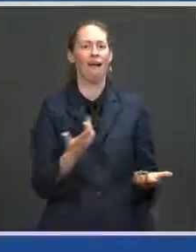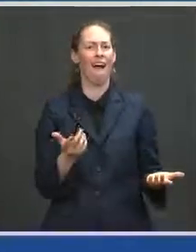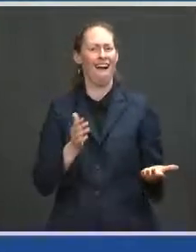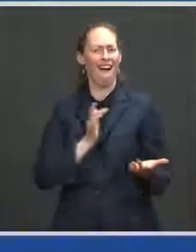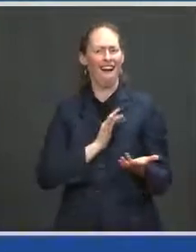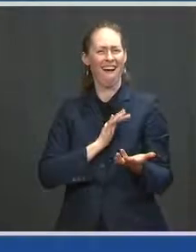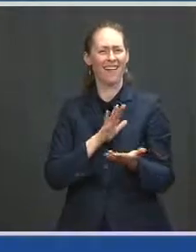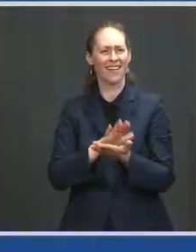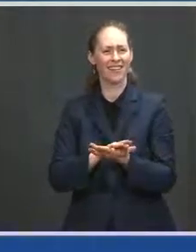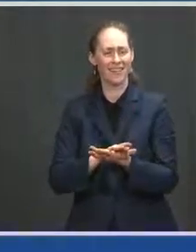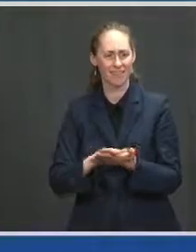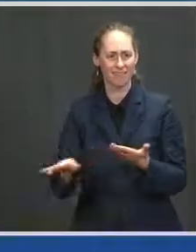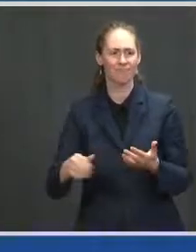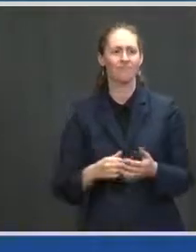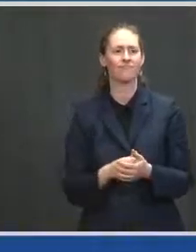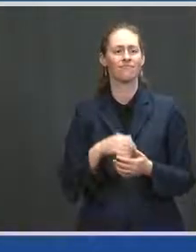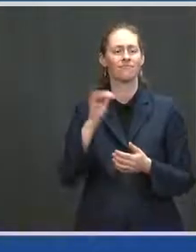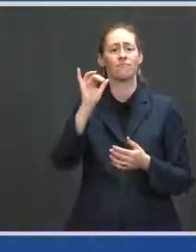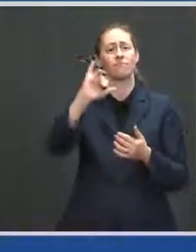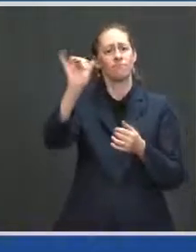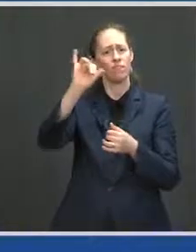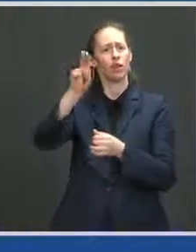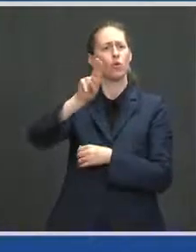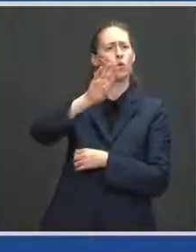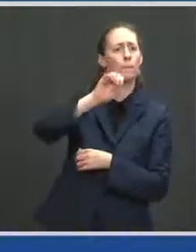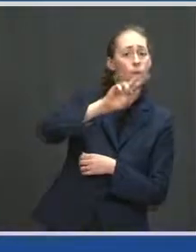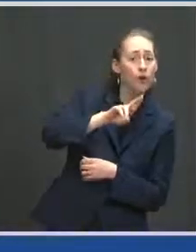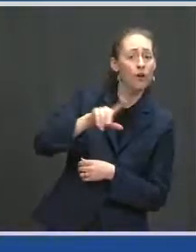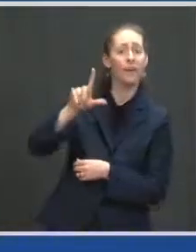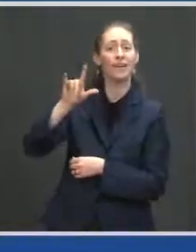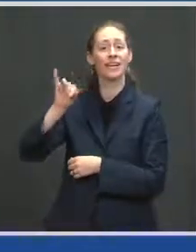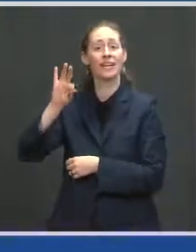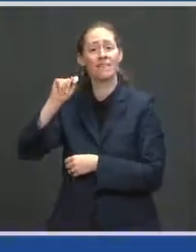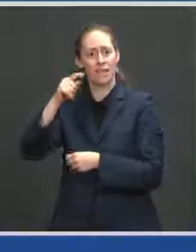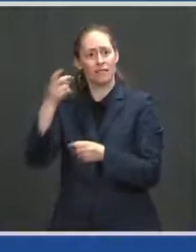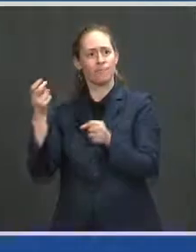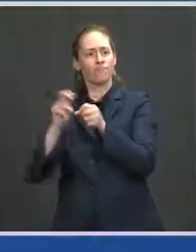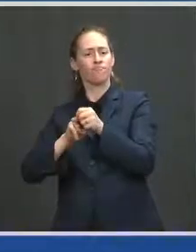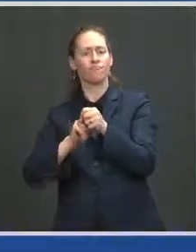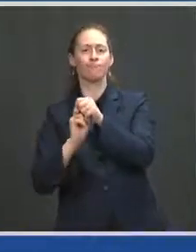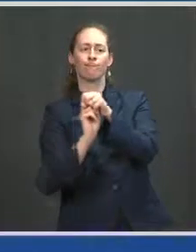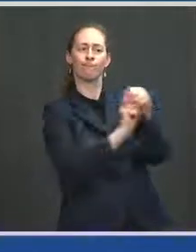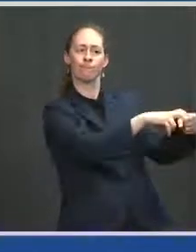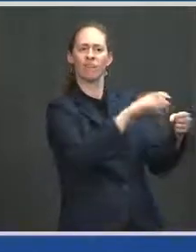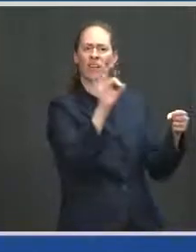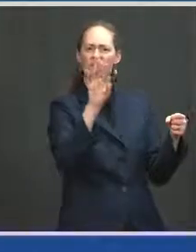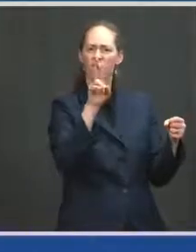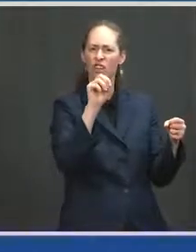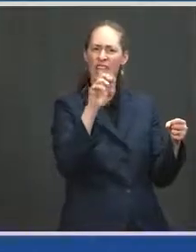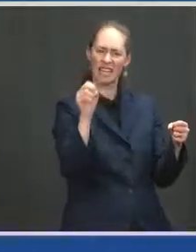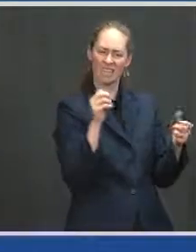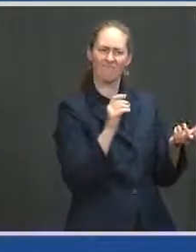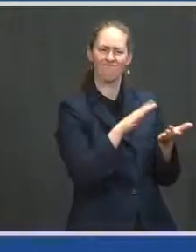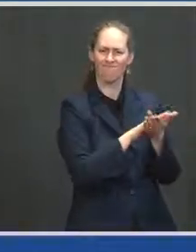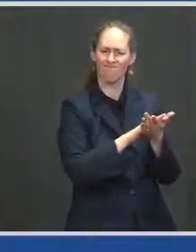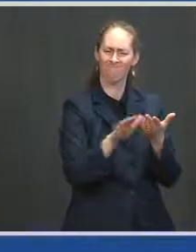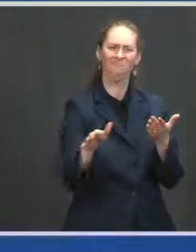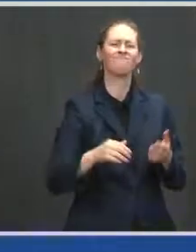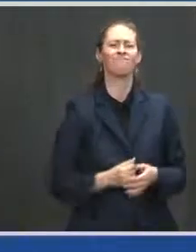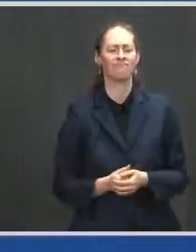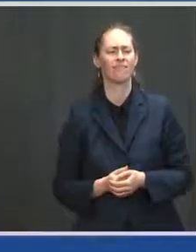and Lyft are both offering free rides to and from vaccination sites, vaccination centers.